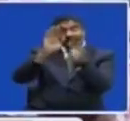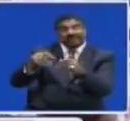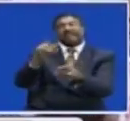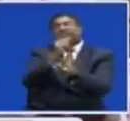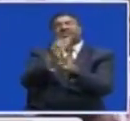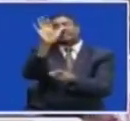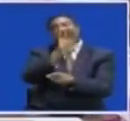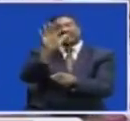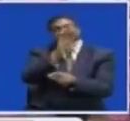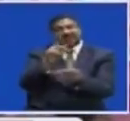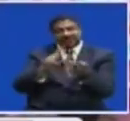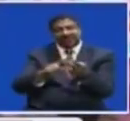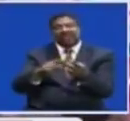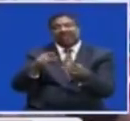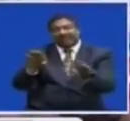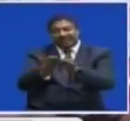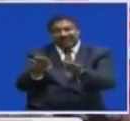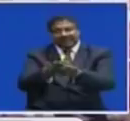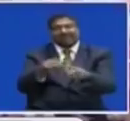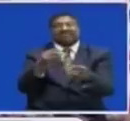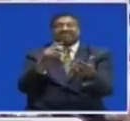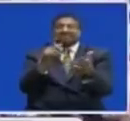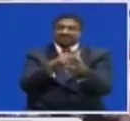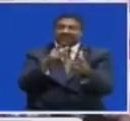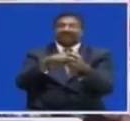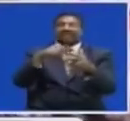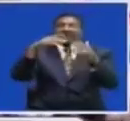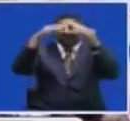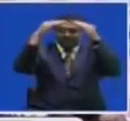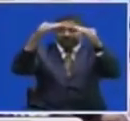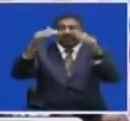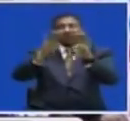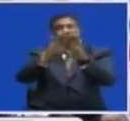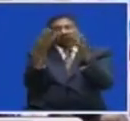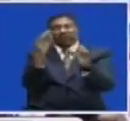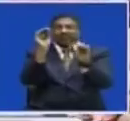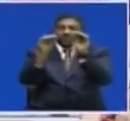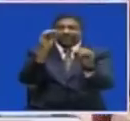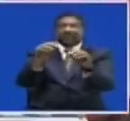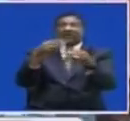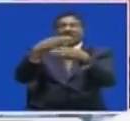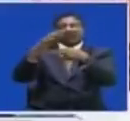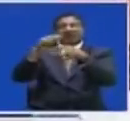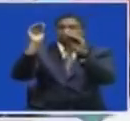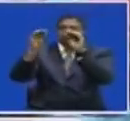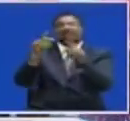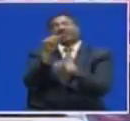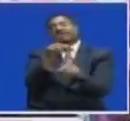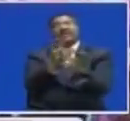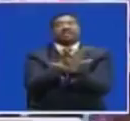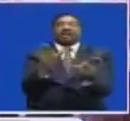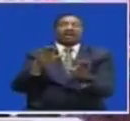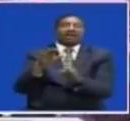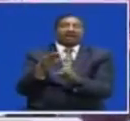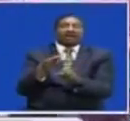We are remaining with the tiling and the ceiling board and the doors and door frames Kanyama is one of the construencies in